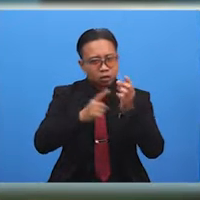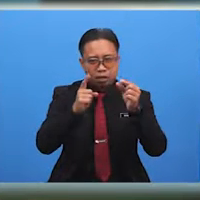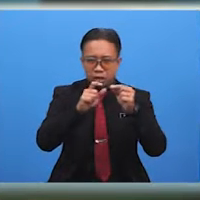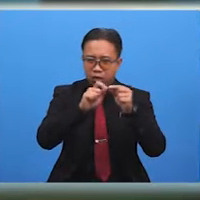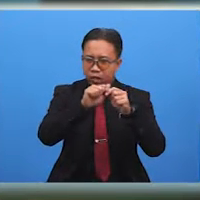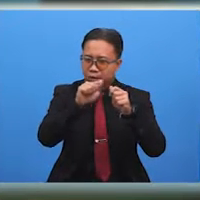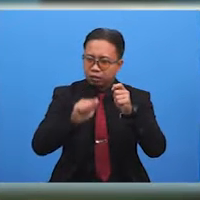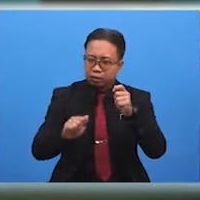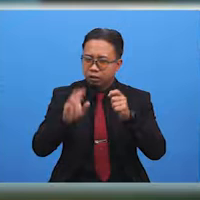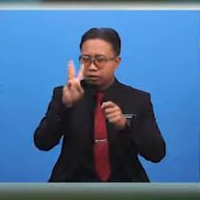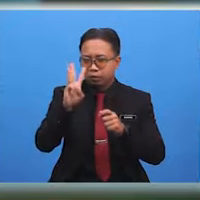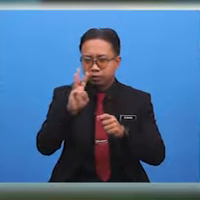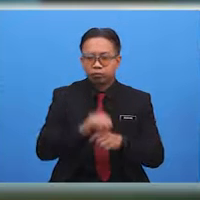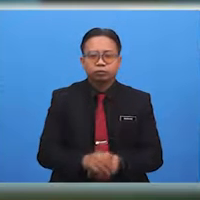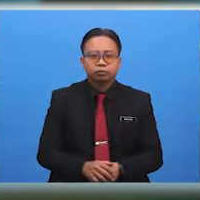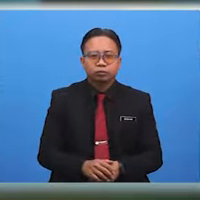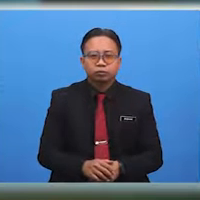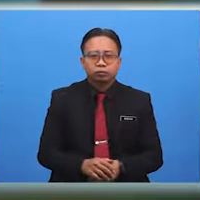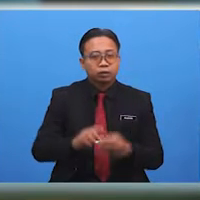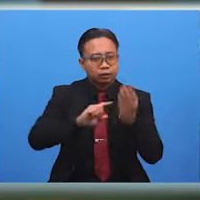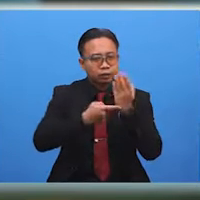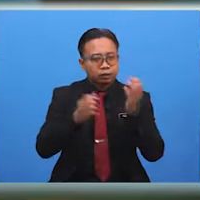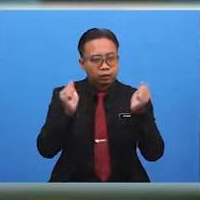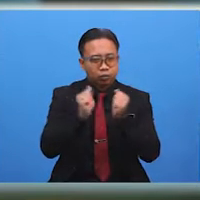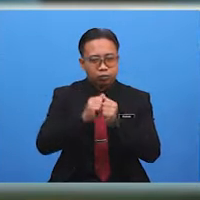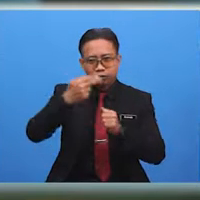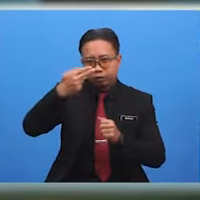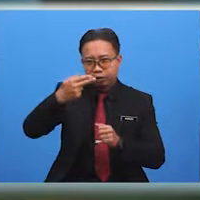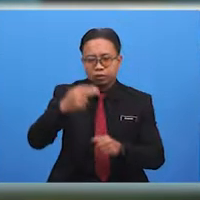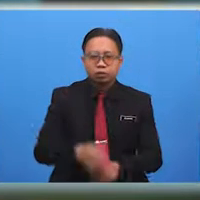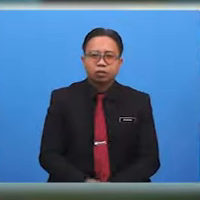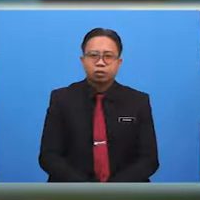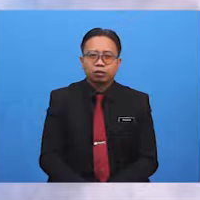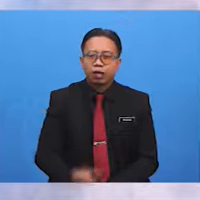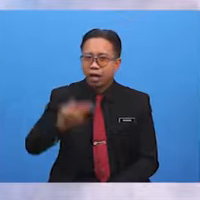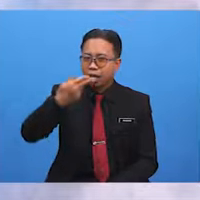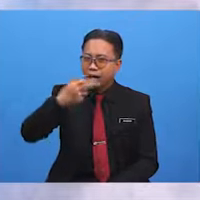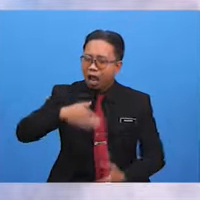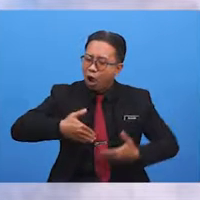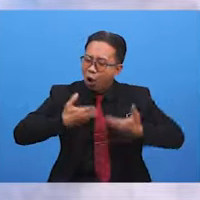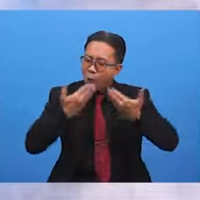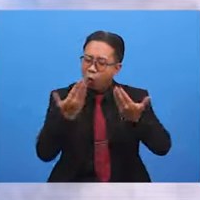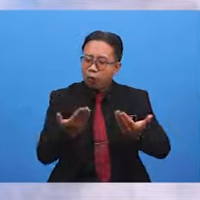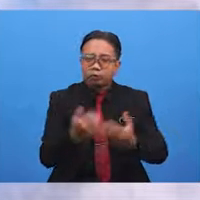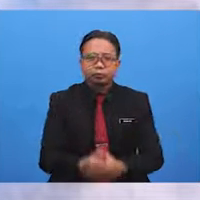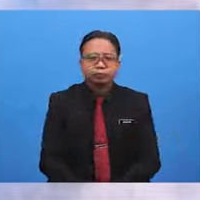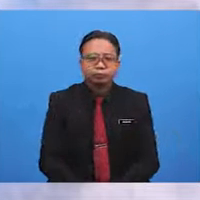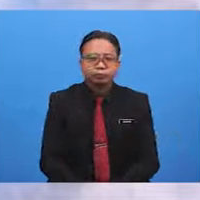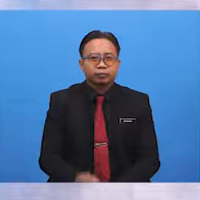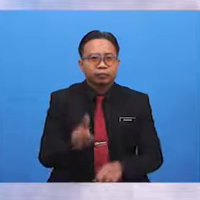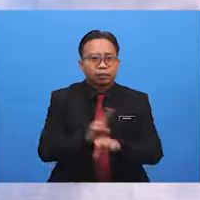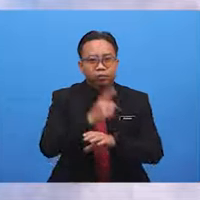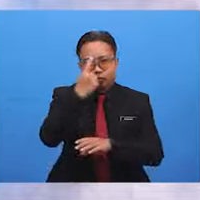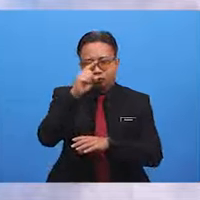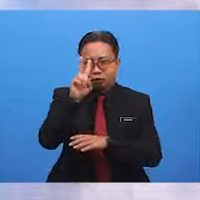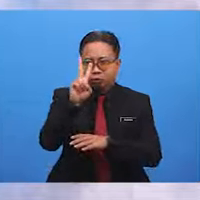W. It starts with the letter H. How. The word how is used for